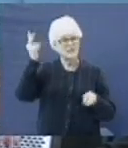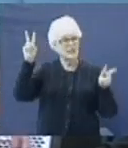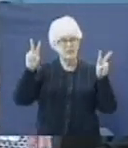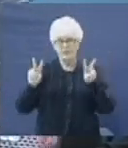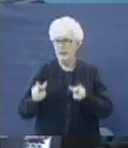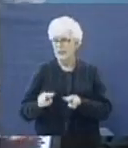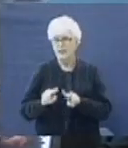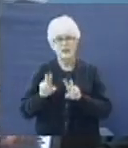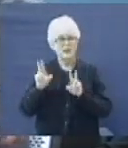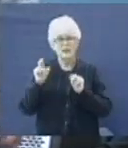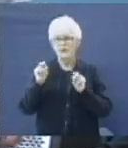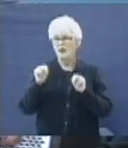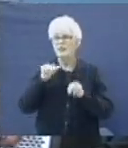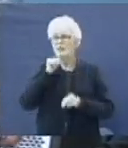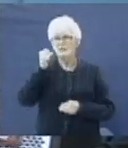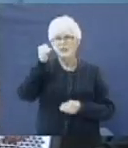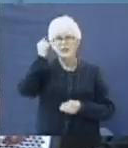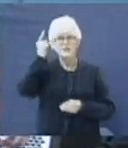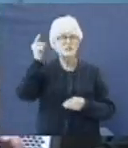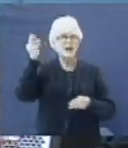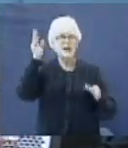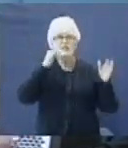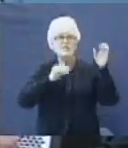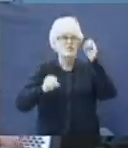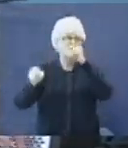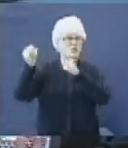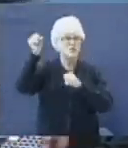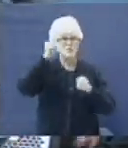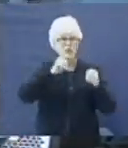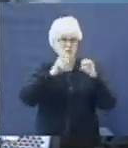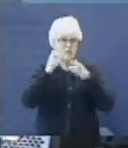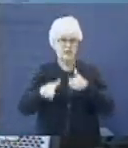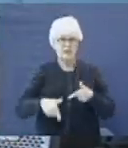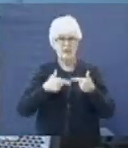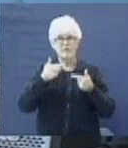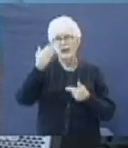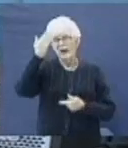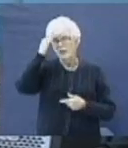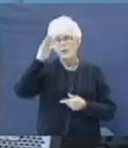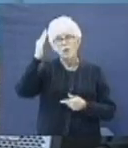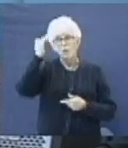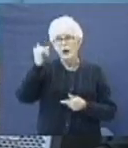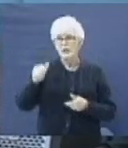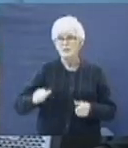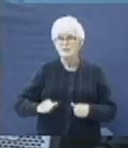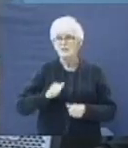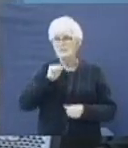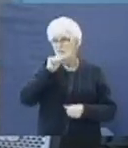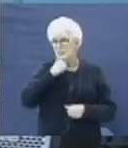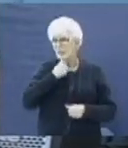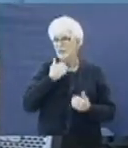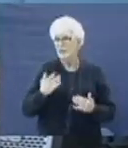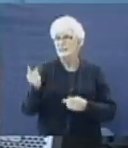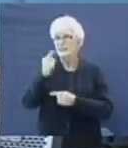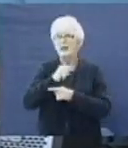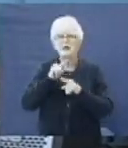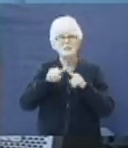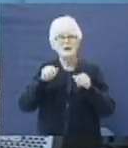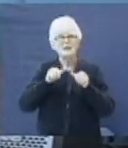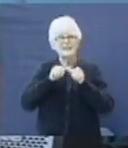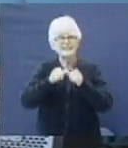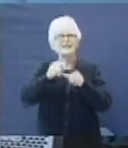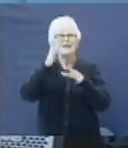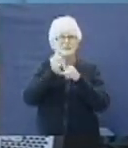we don't understand the storms in life. I don't know why you're suffering today. Oh, but I'm glad we can still trust God